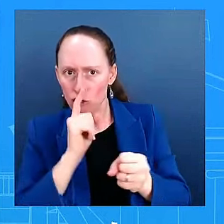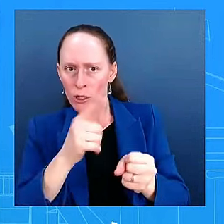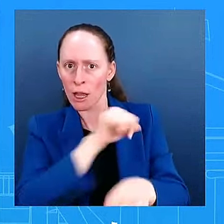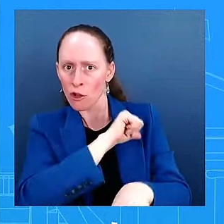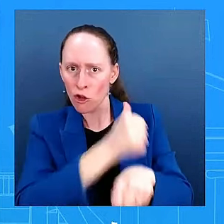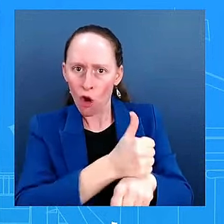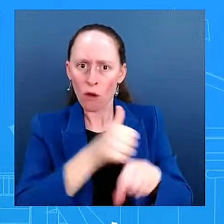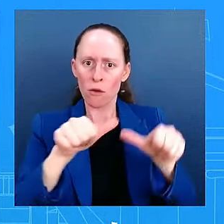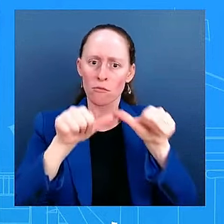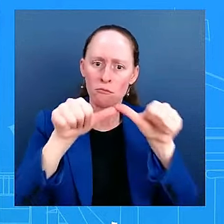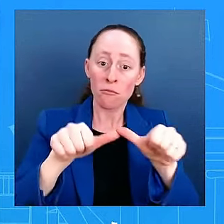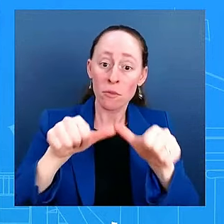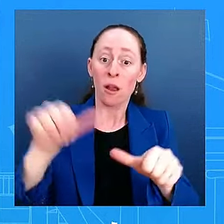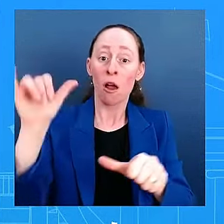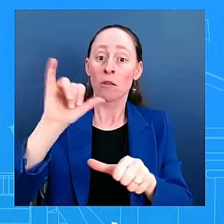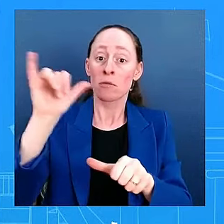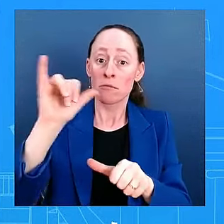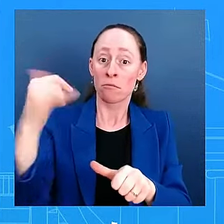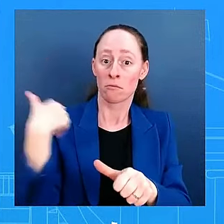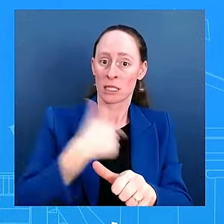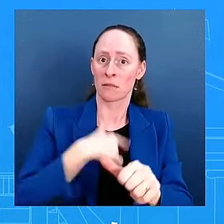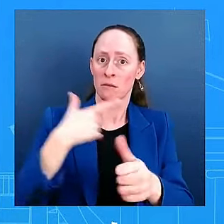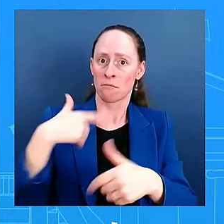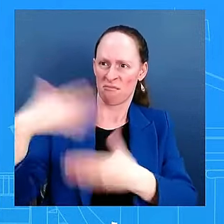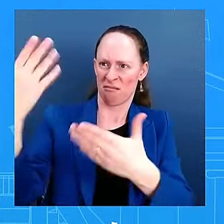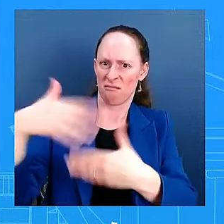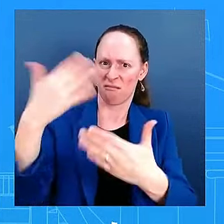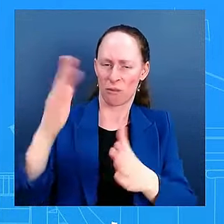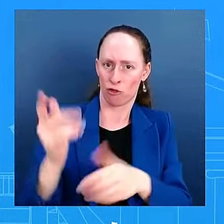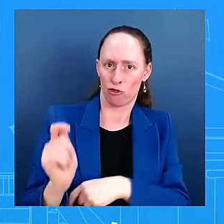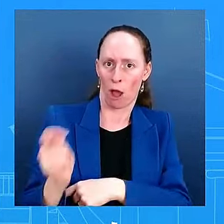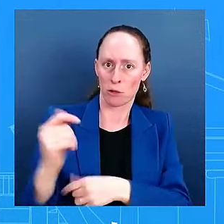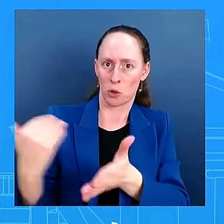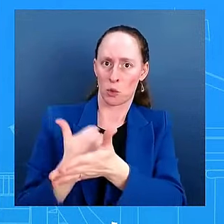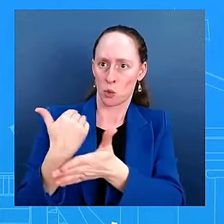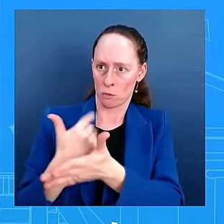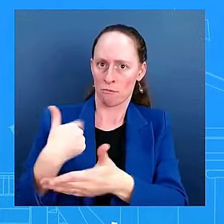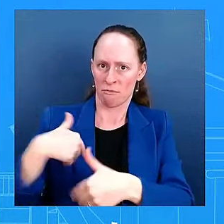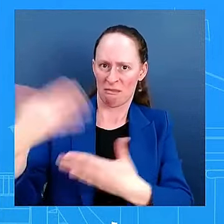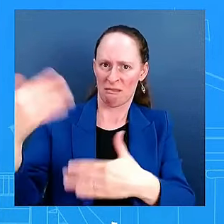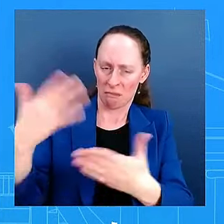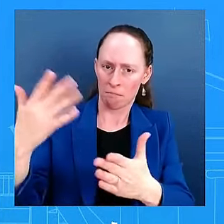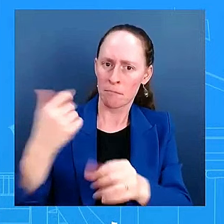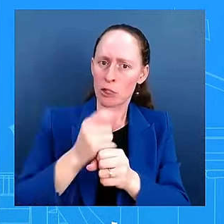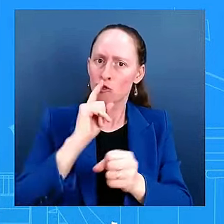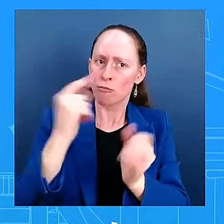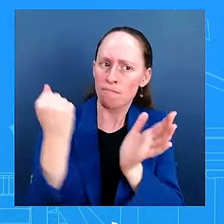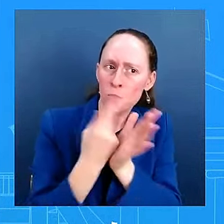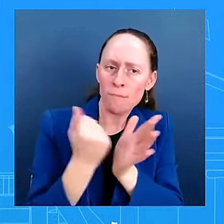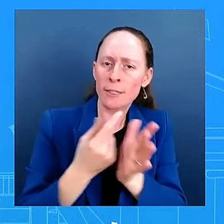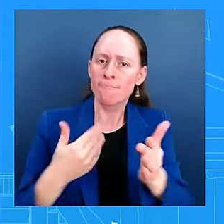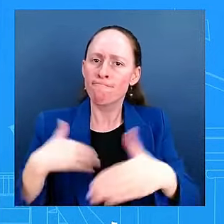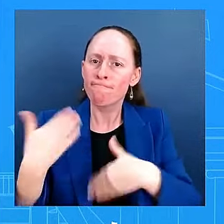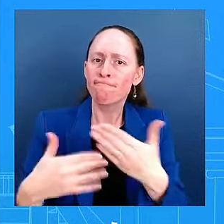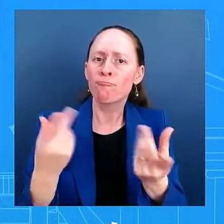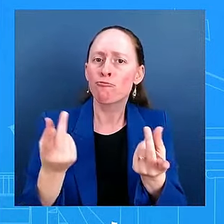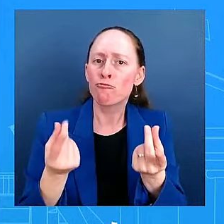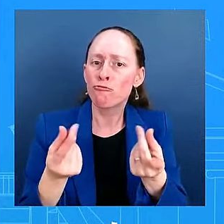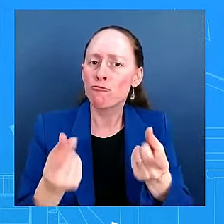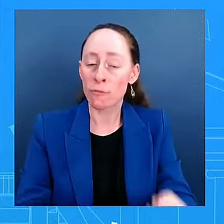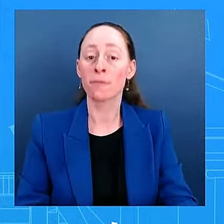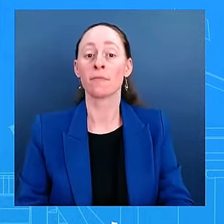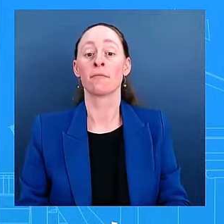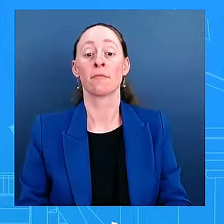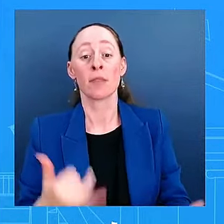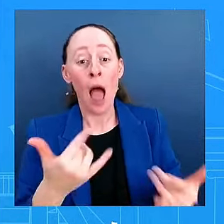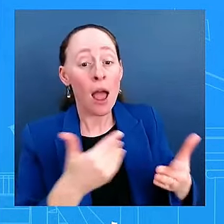74 days. And I'm just not going to get into the next administration, what it is that they're going to do or not do. I